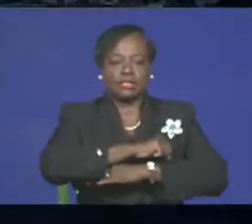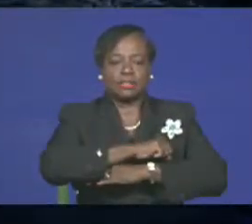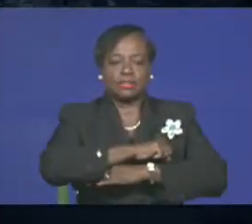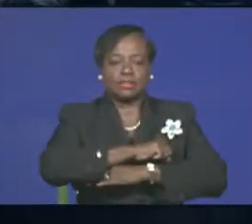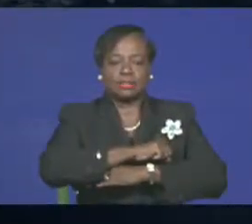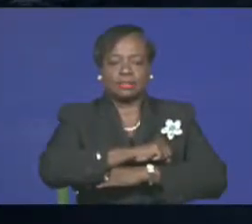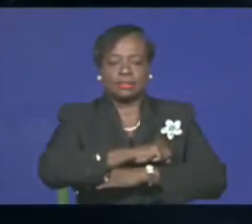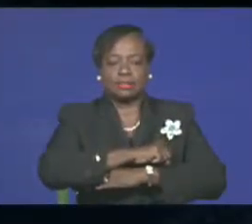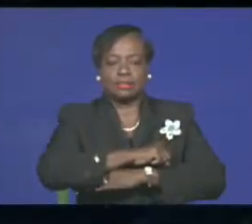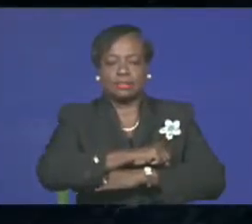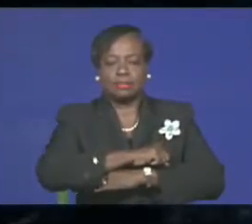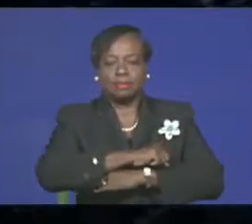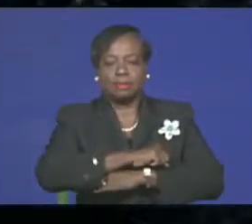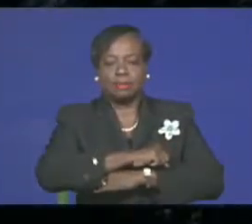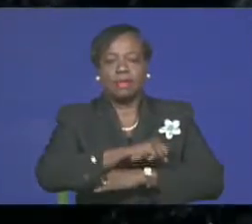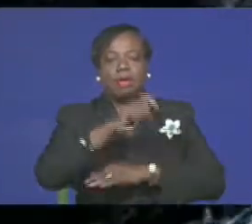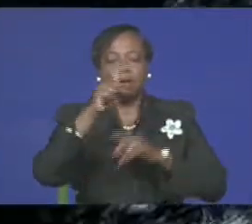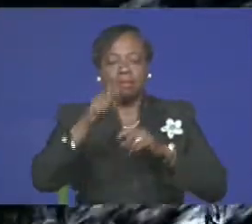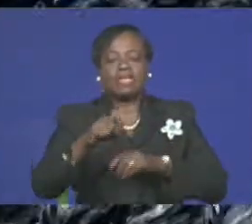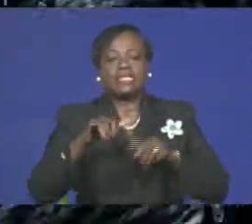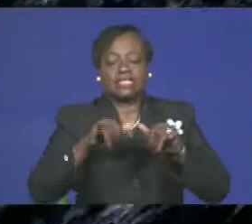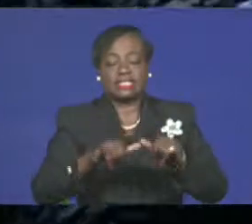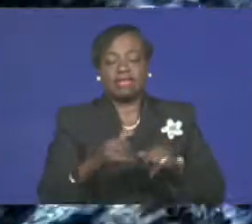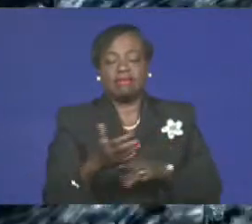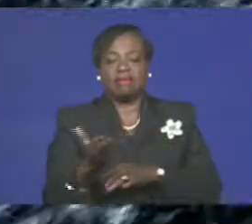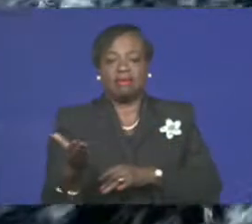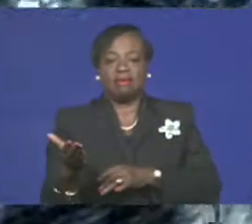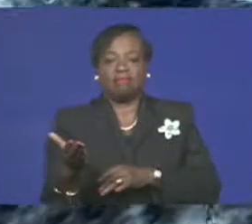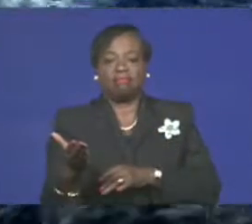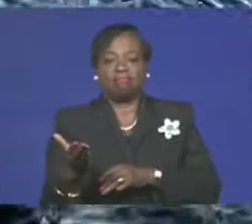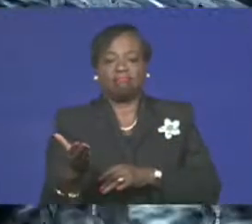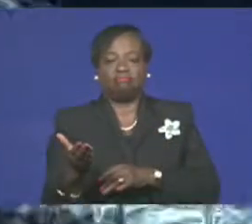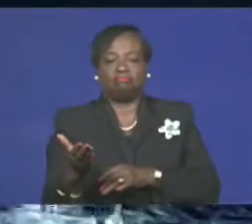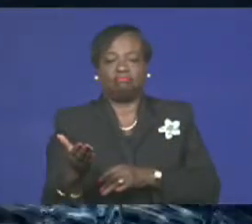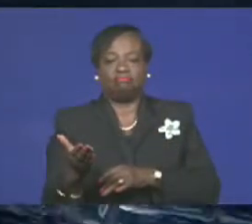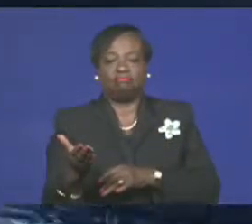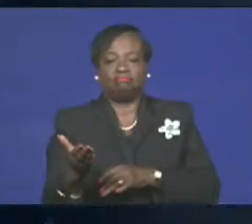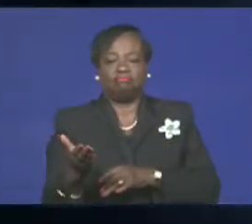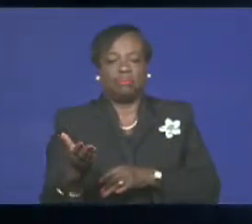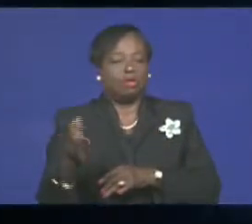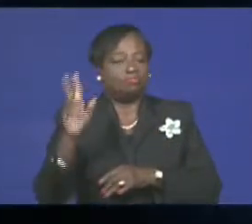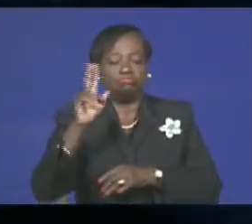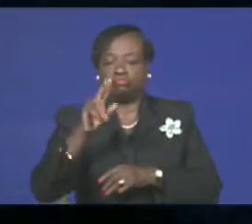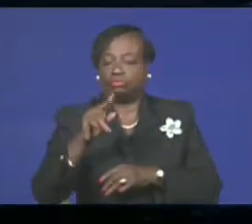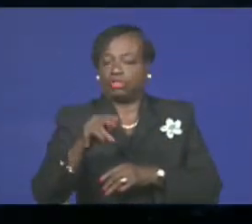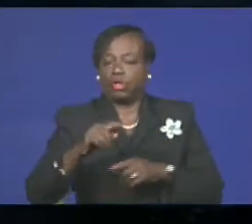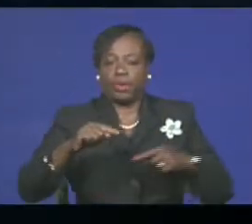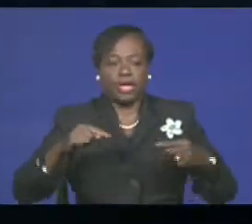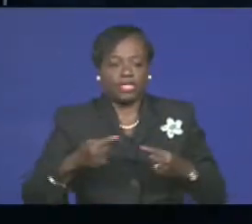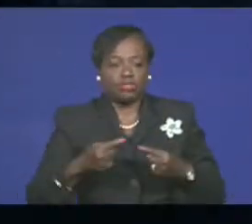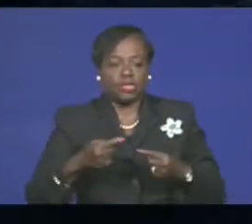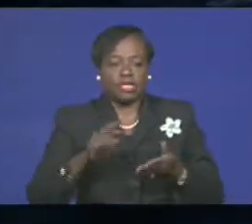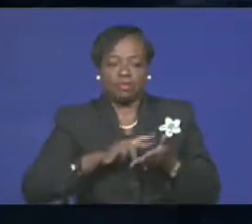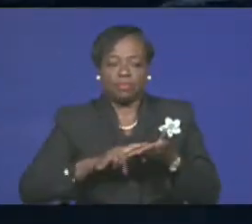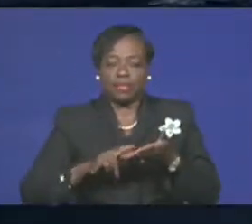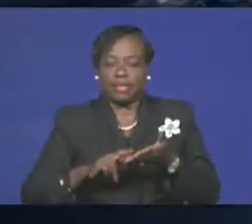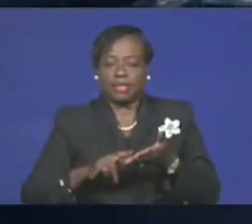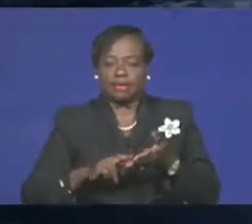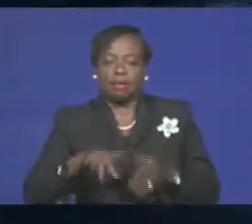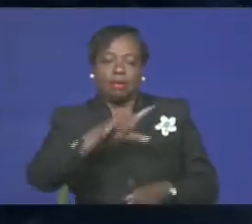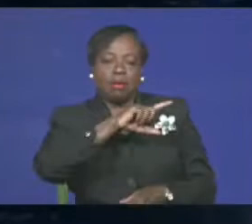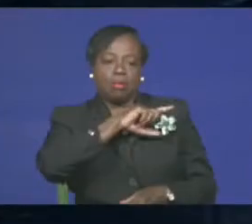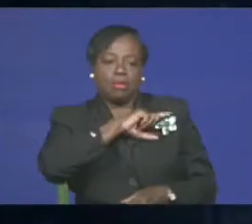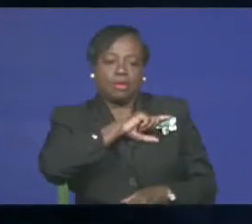that remain in hurricane shelters until that time, no injuries were reported. The police